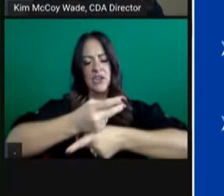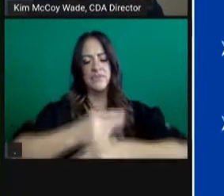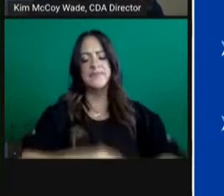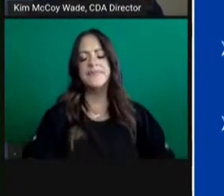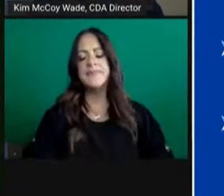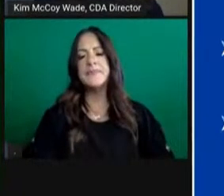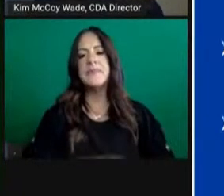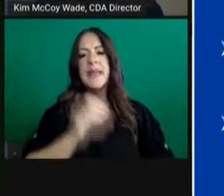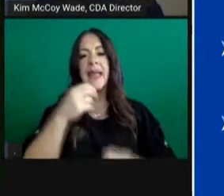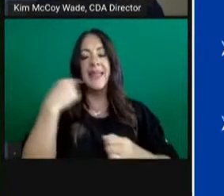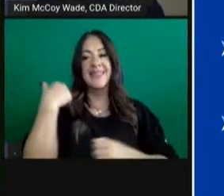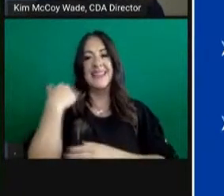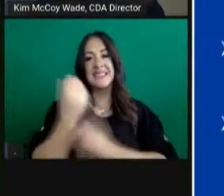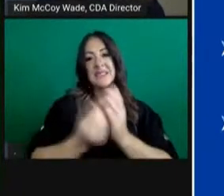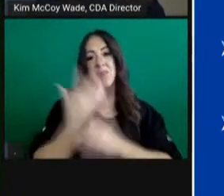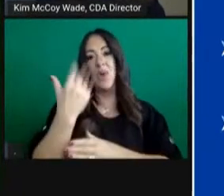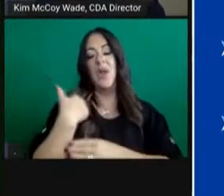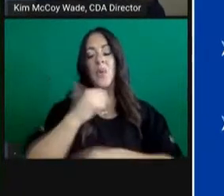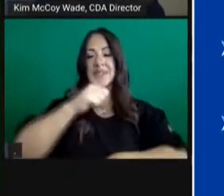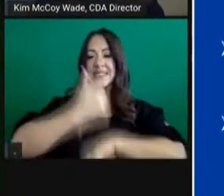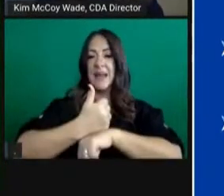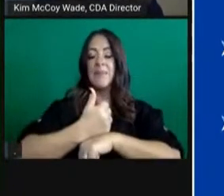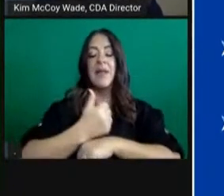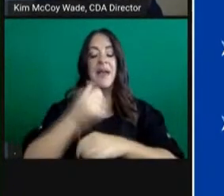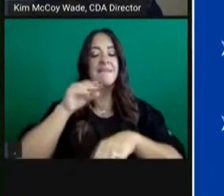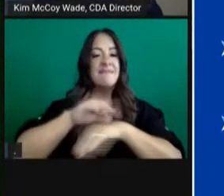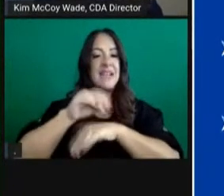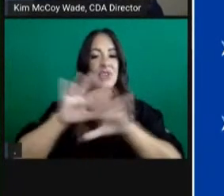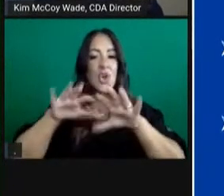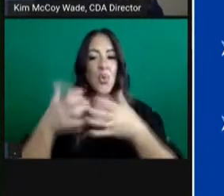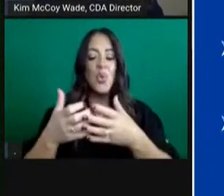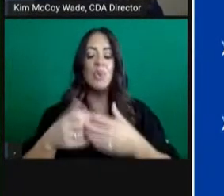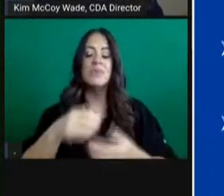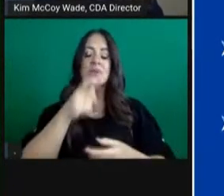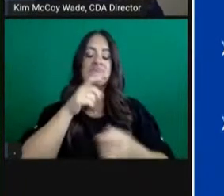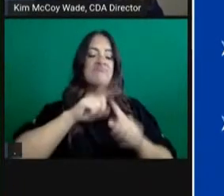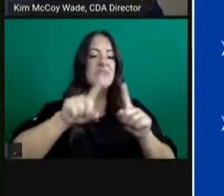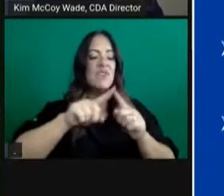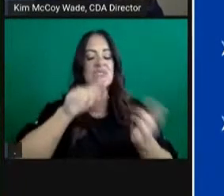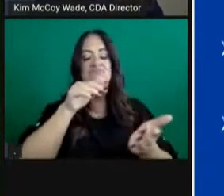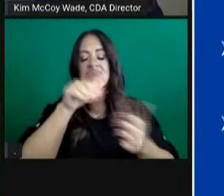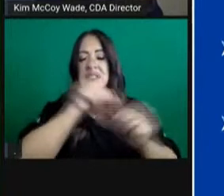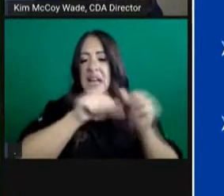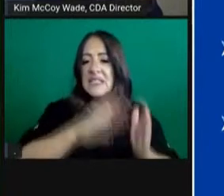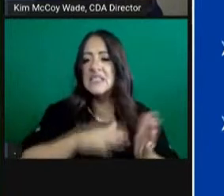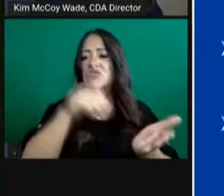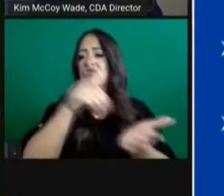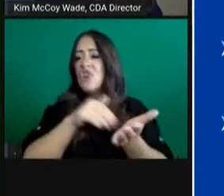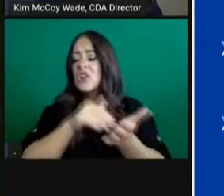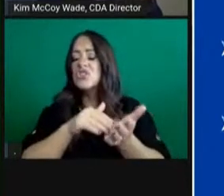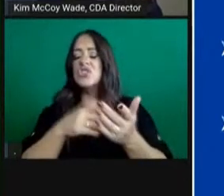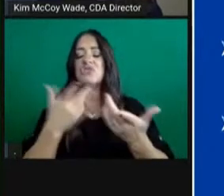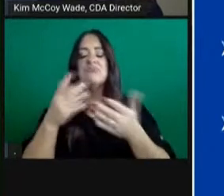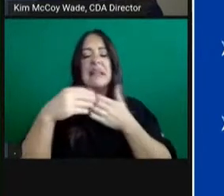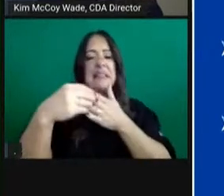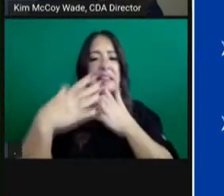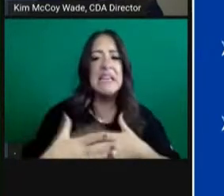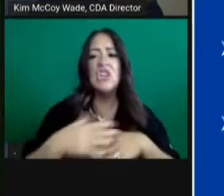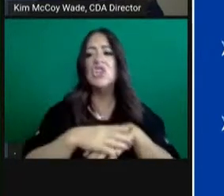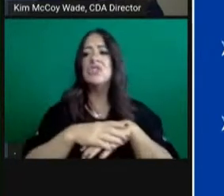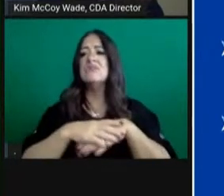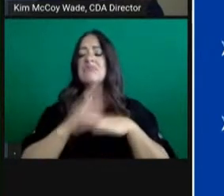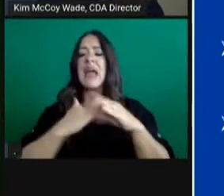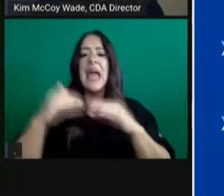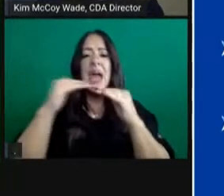spring, formed an advisory group with some of California's leading doctors, medical ethicists, aging, disability, and health equity leaders to advise